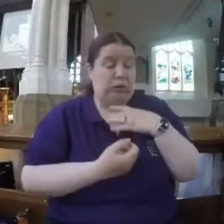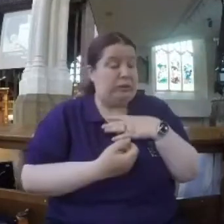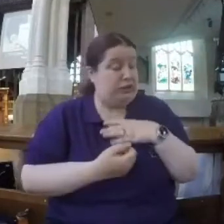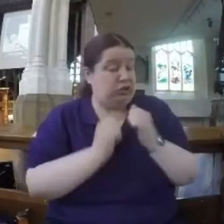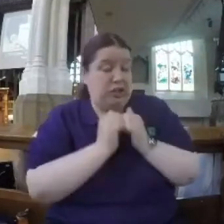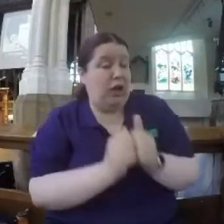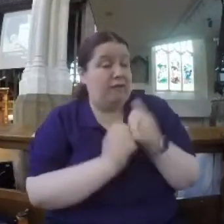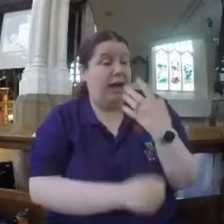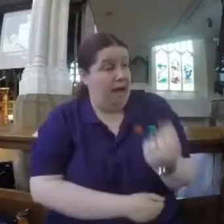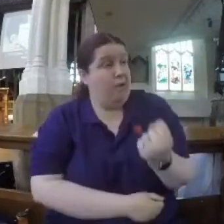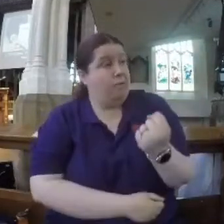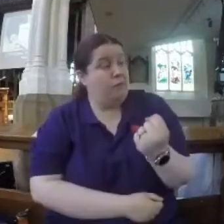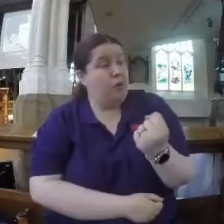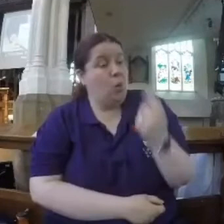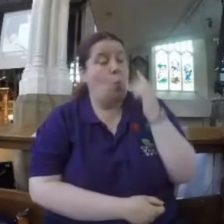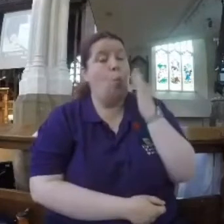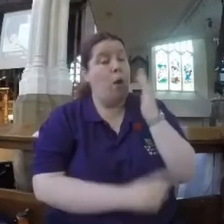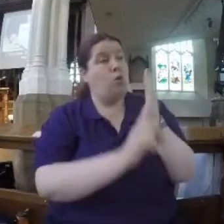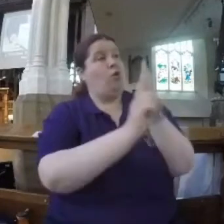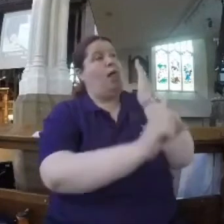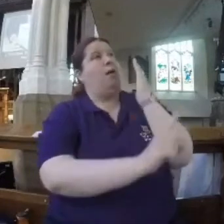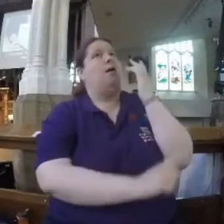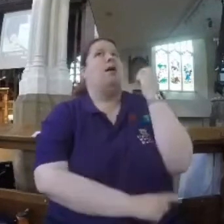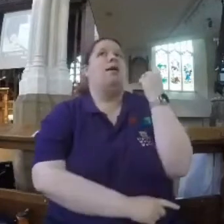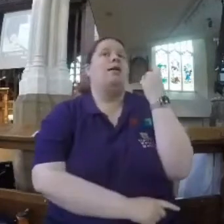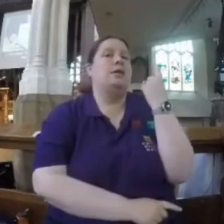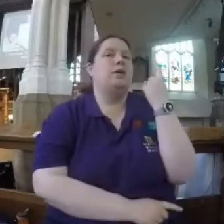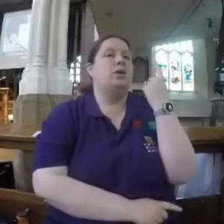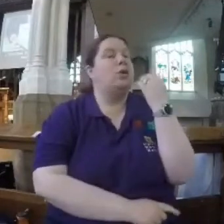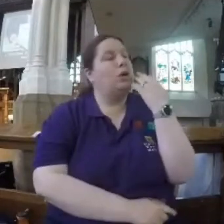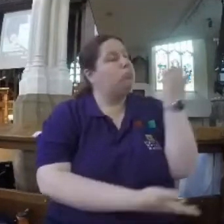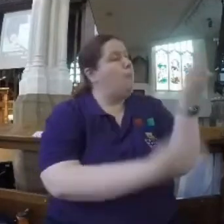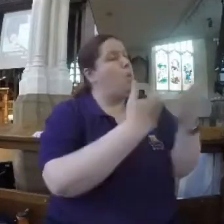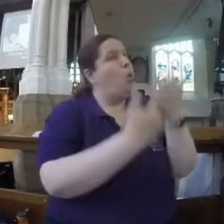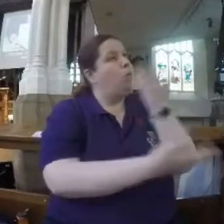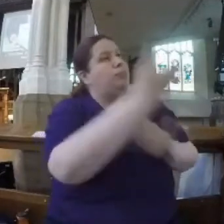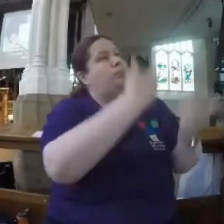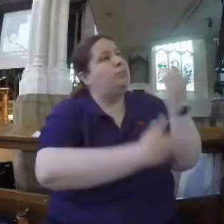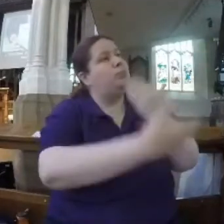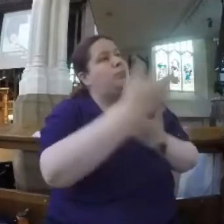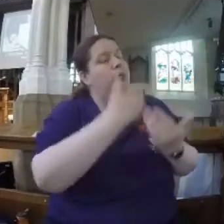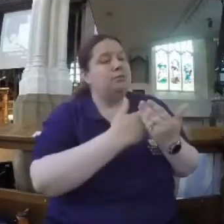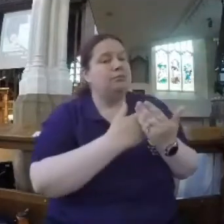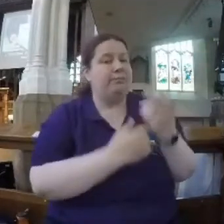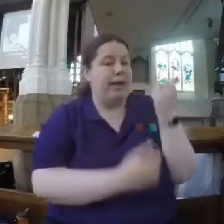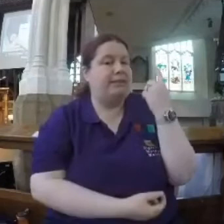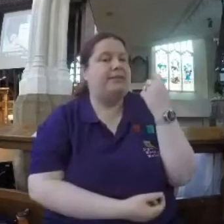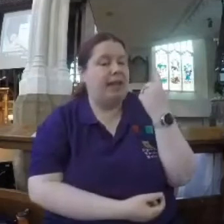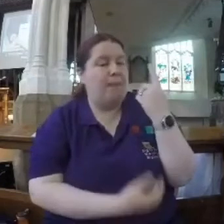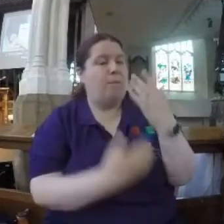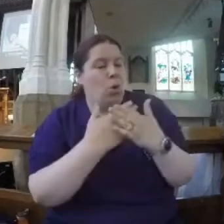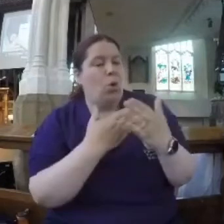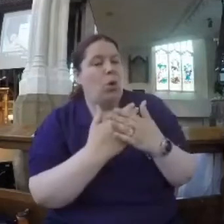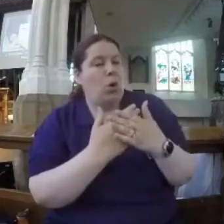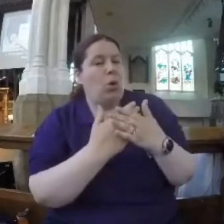And when we realise that, we start to inherit the earth. Like Mary. Like the